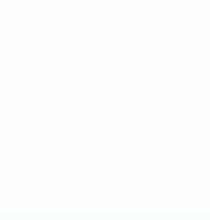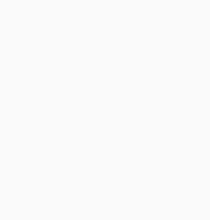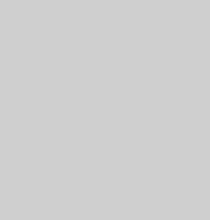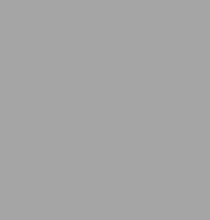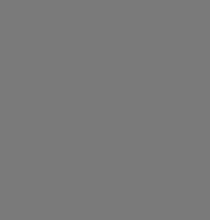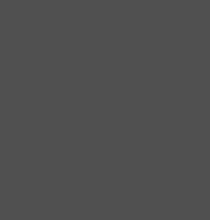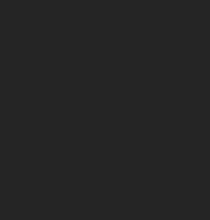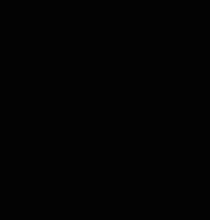Thank you. You